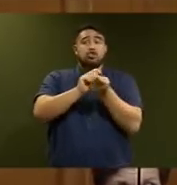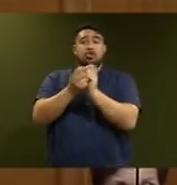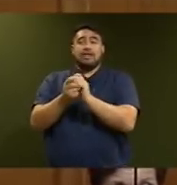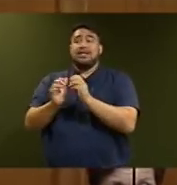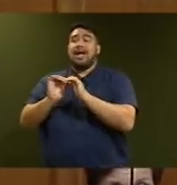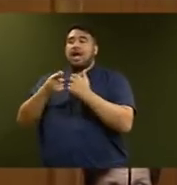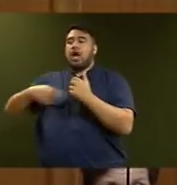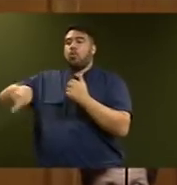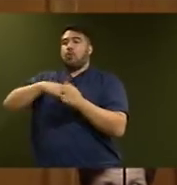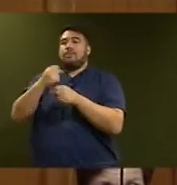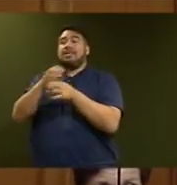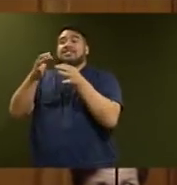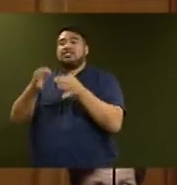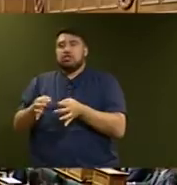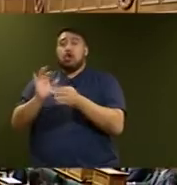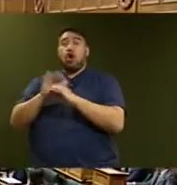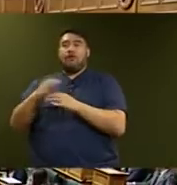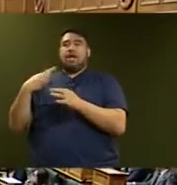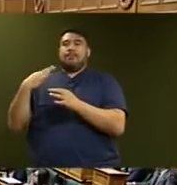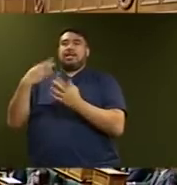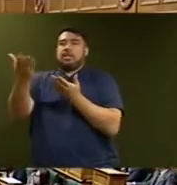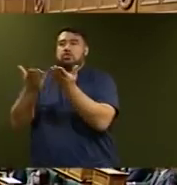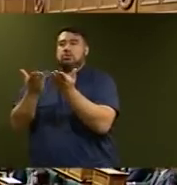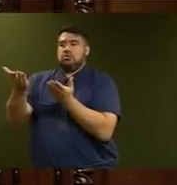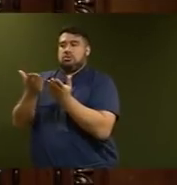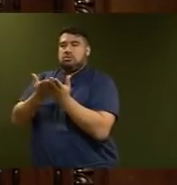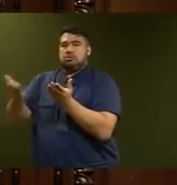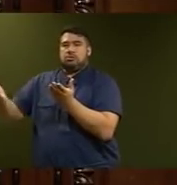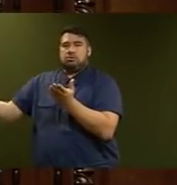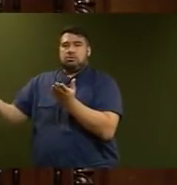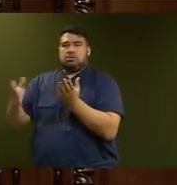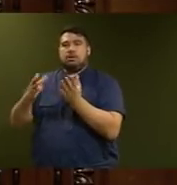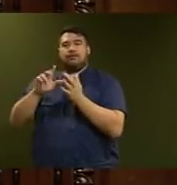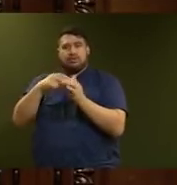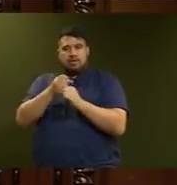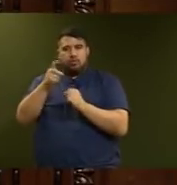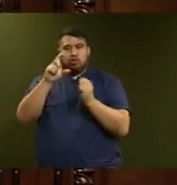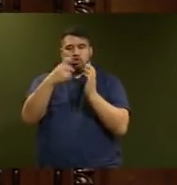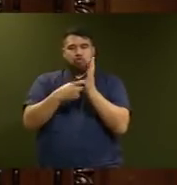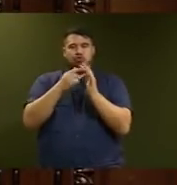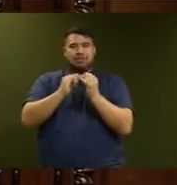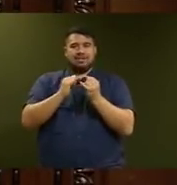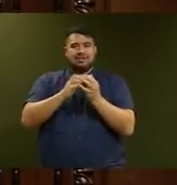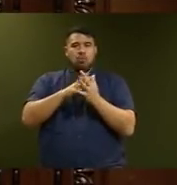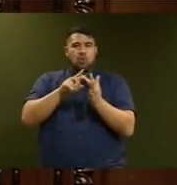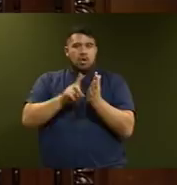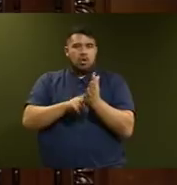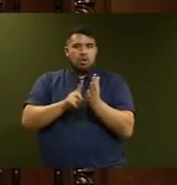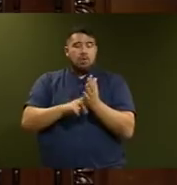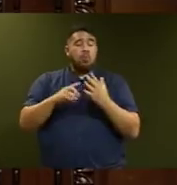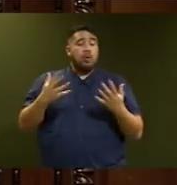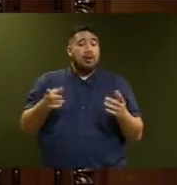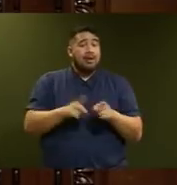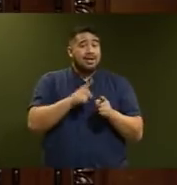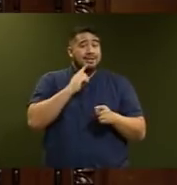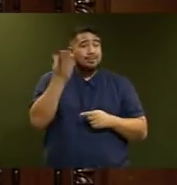determine the Creswell New Zealand application? Yeah, sorry, as I ruled earlier, unlike as was indicated to me, it